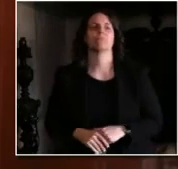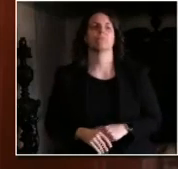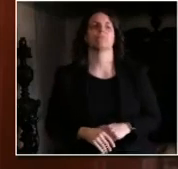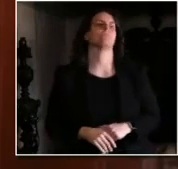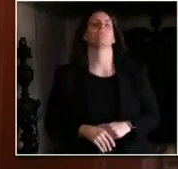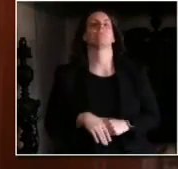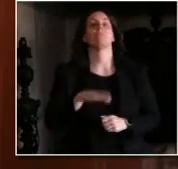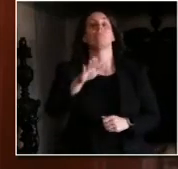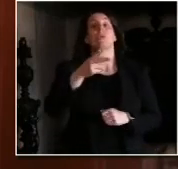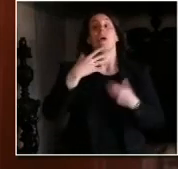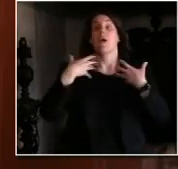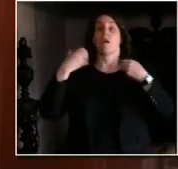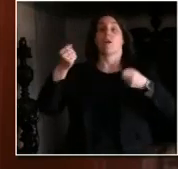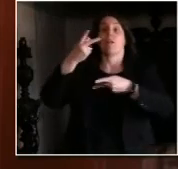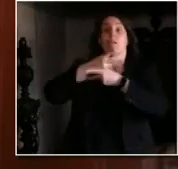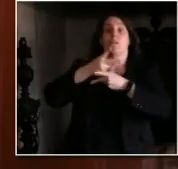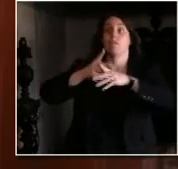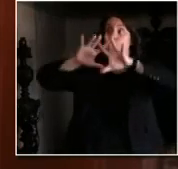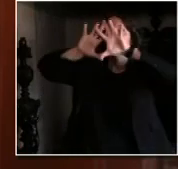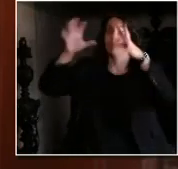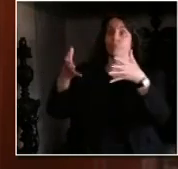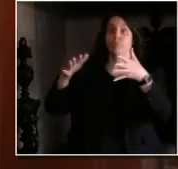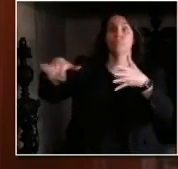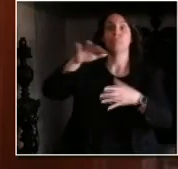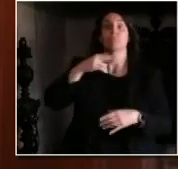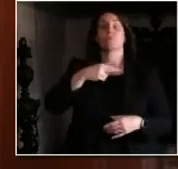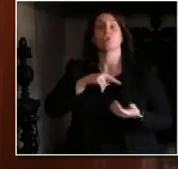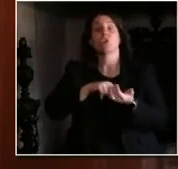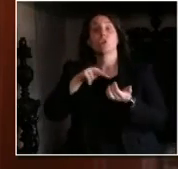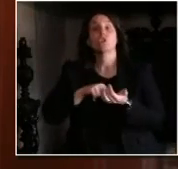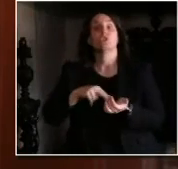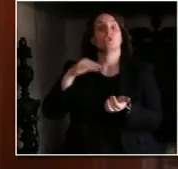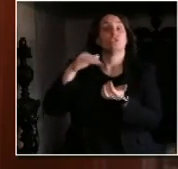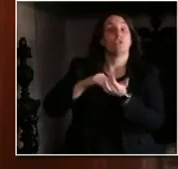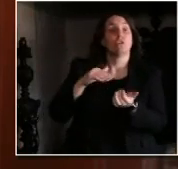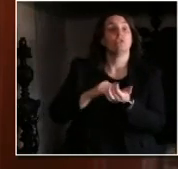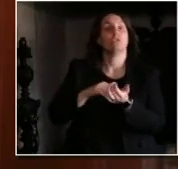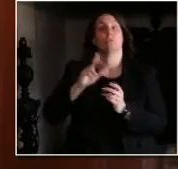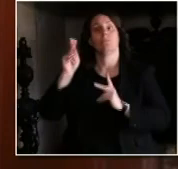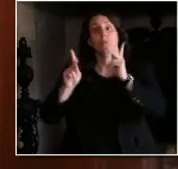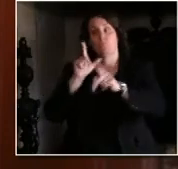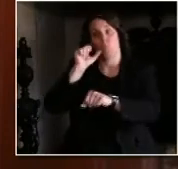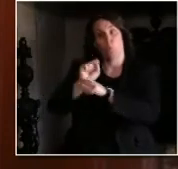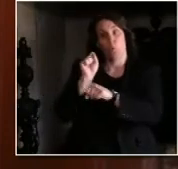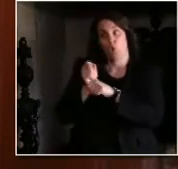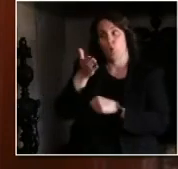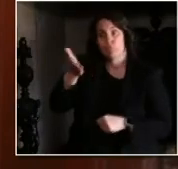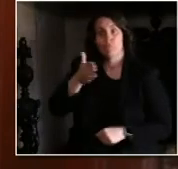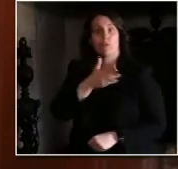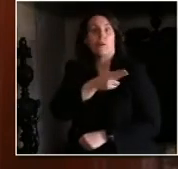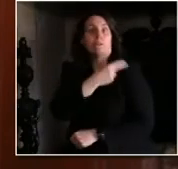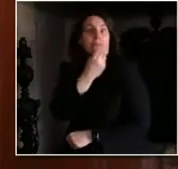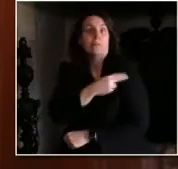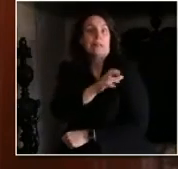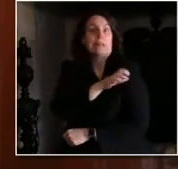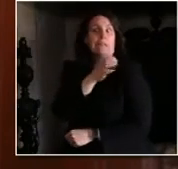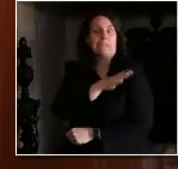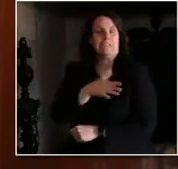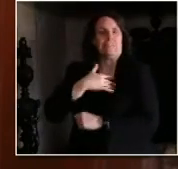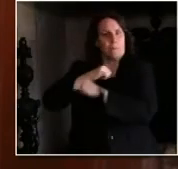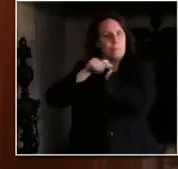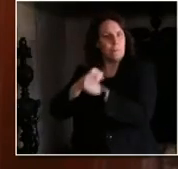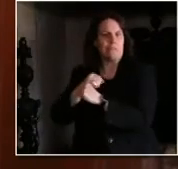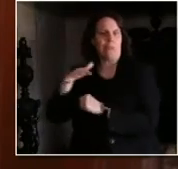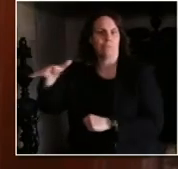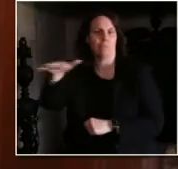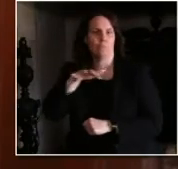equipment to ensure our workers are safe. We also need PPE for many of our critical workers to safely